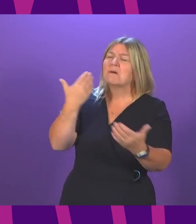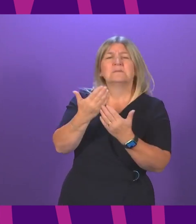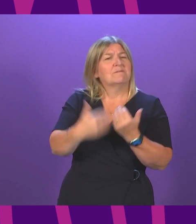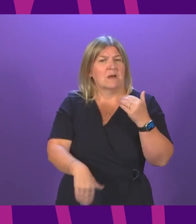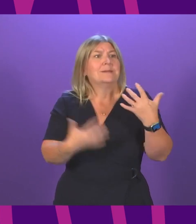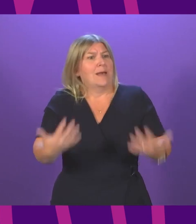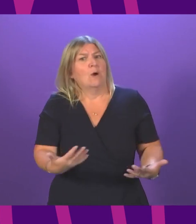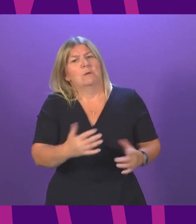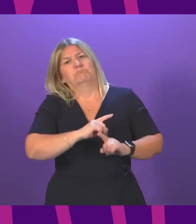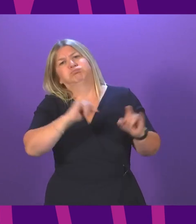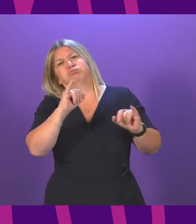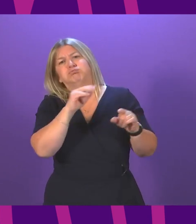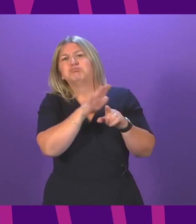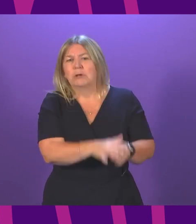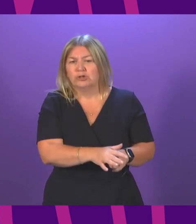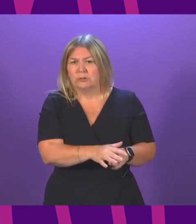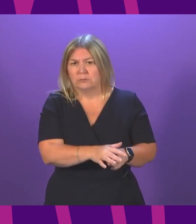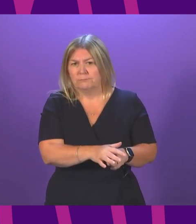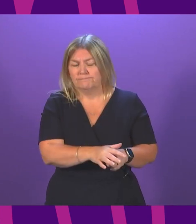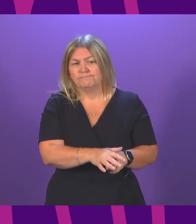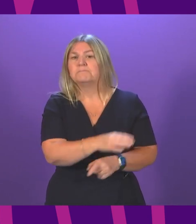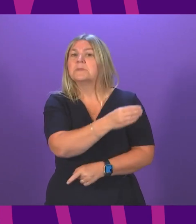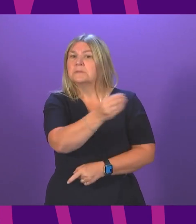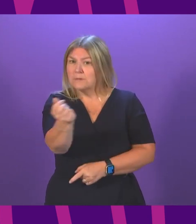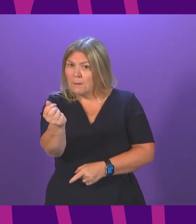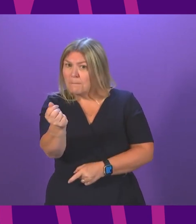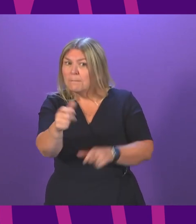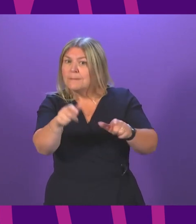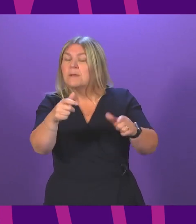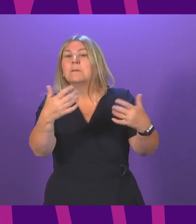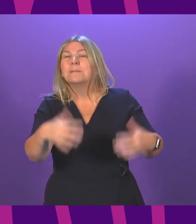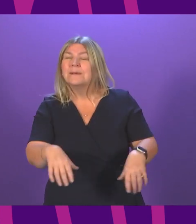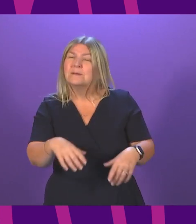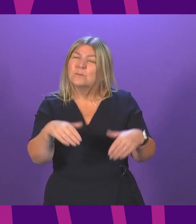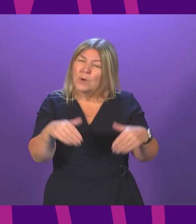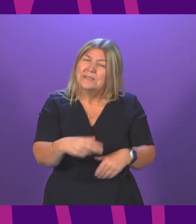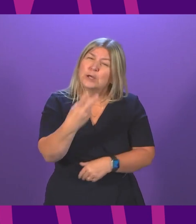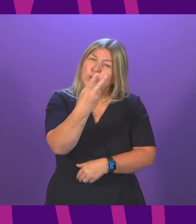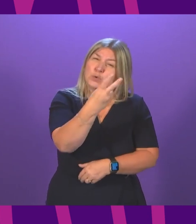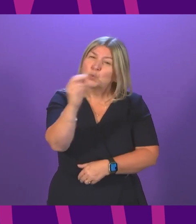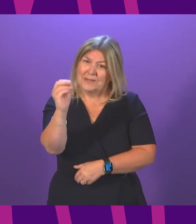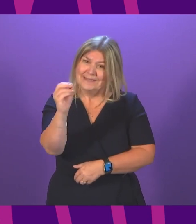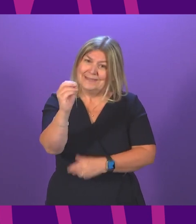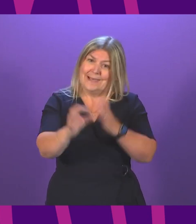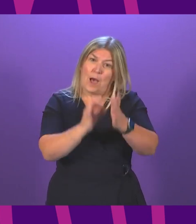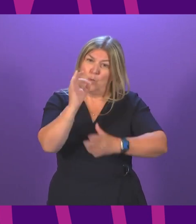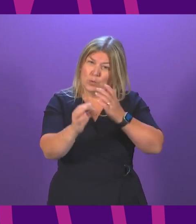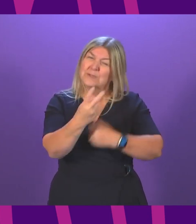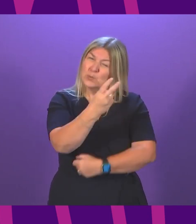the pandemic. There have been reports of people across the North East waiting up to 20 hours, that's two zero, 20